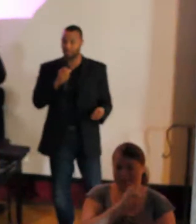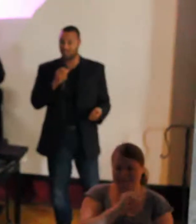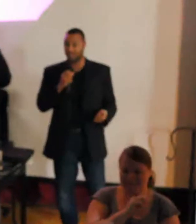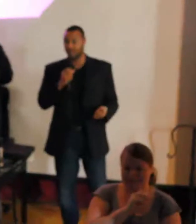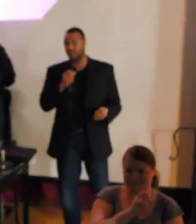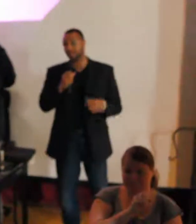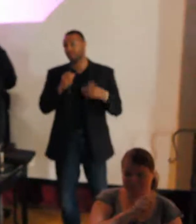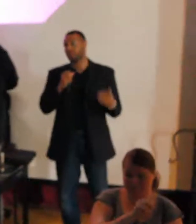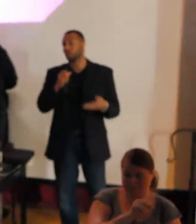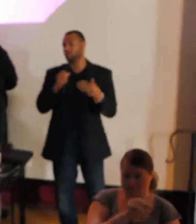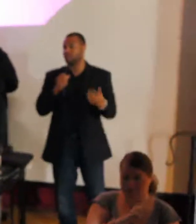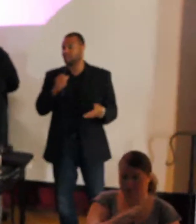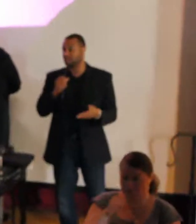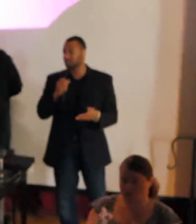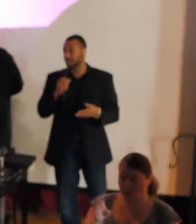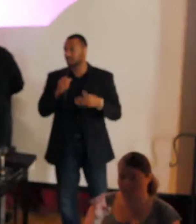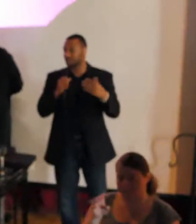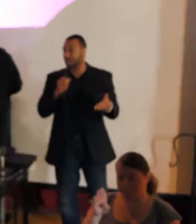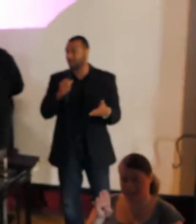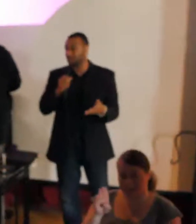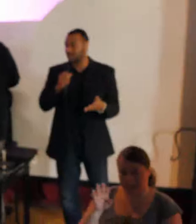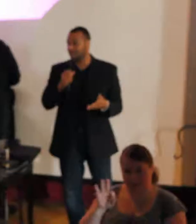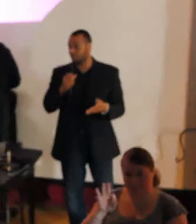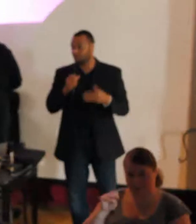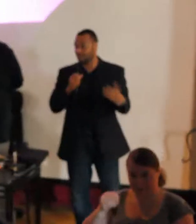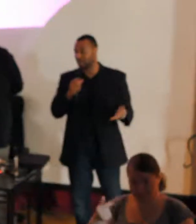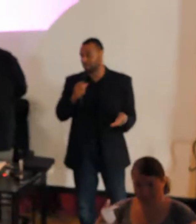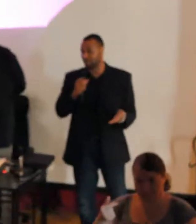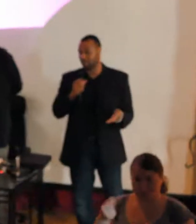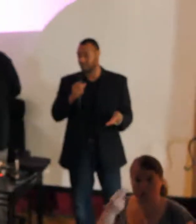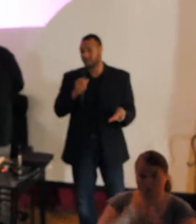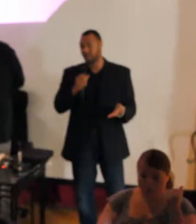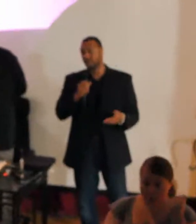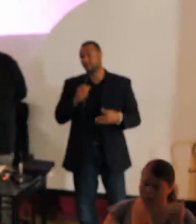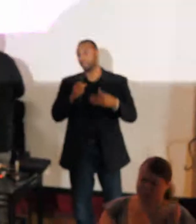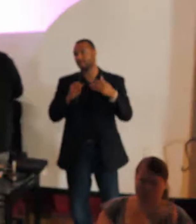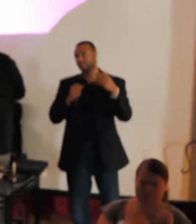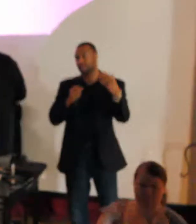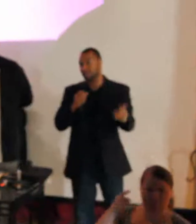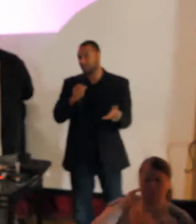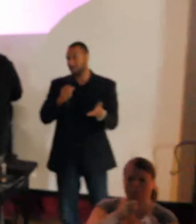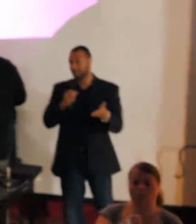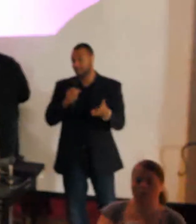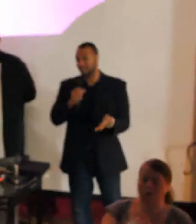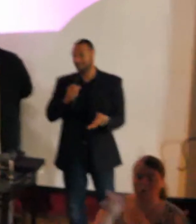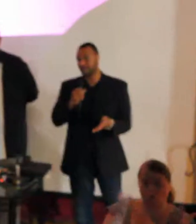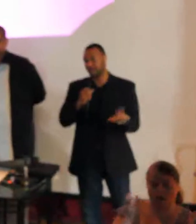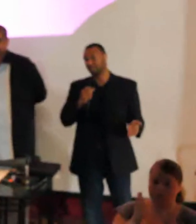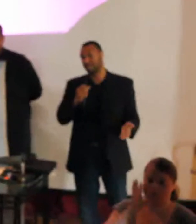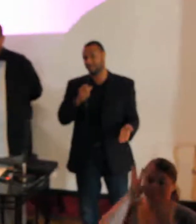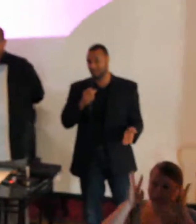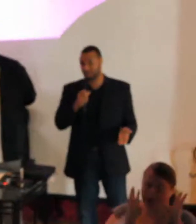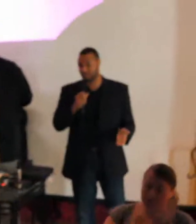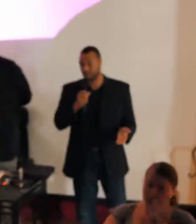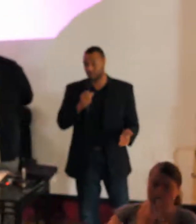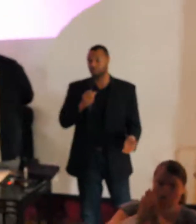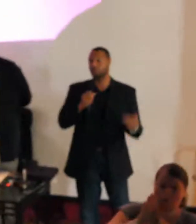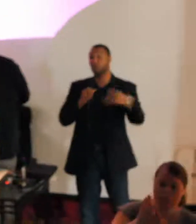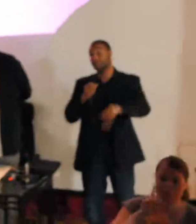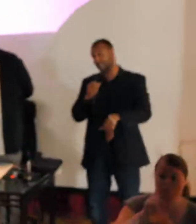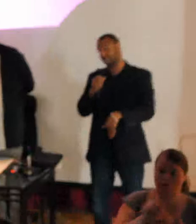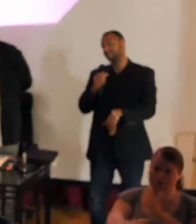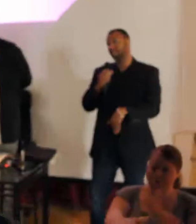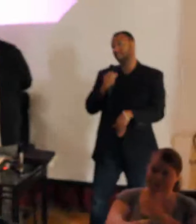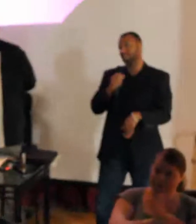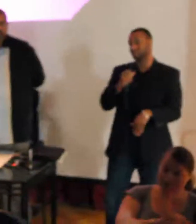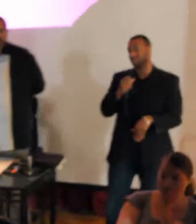the BFMG. And both of the organizations are all about creating growth and opportunities for people in the film, media, and entertainment industries, and people